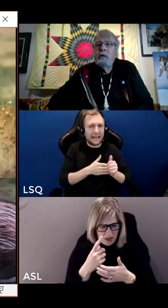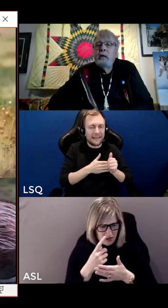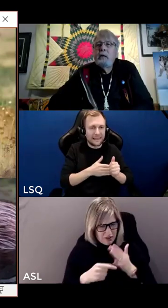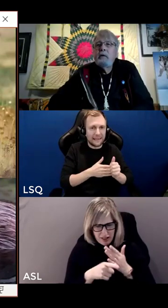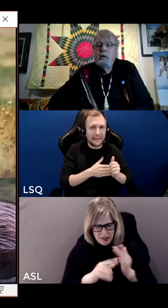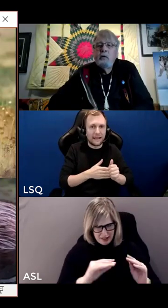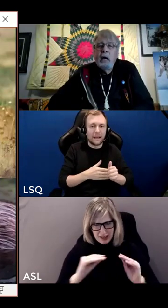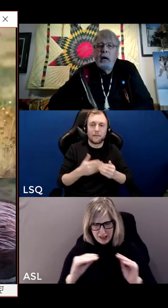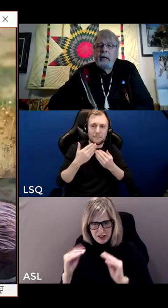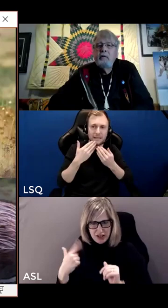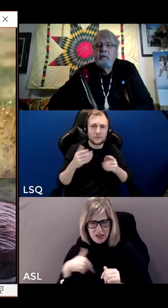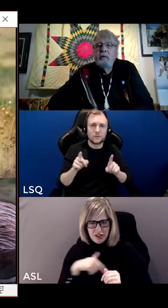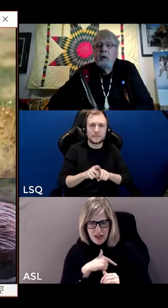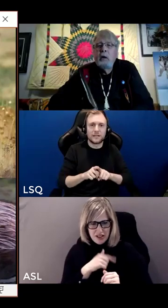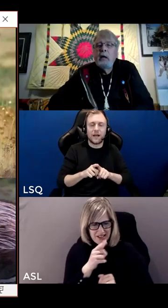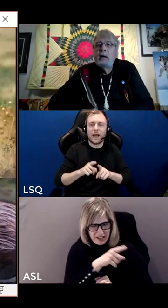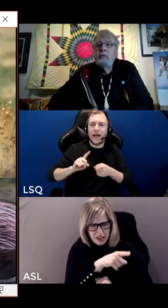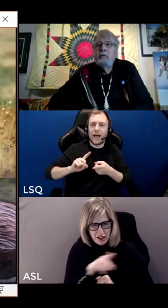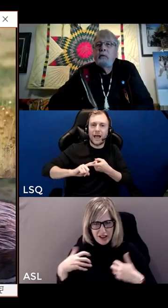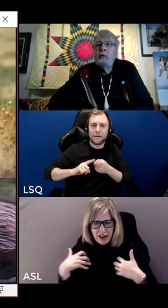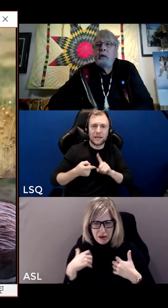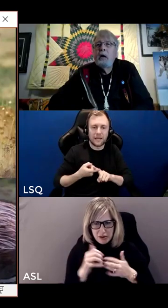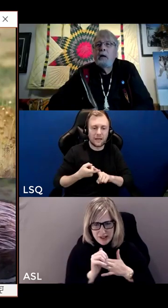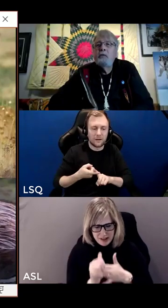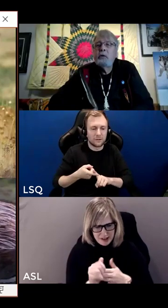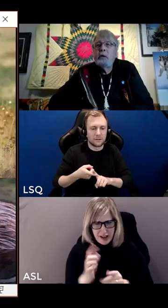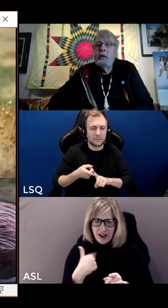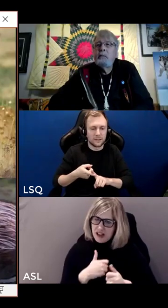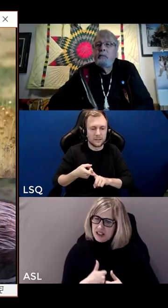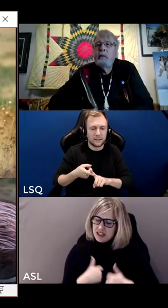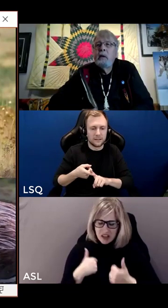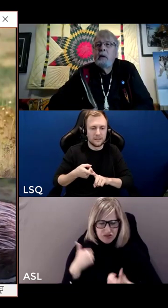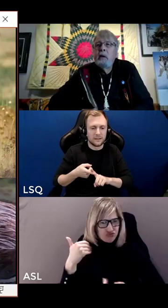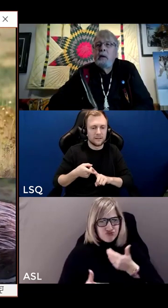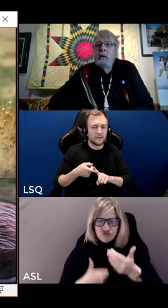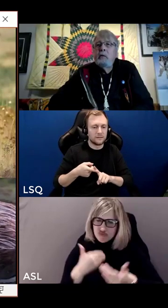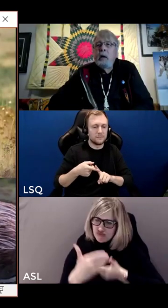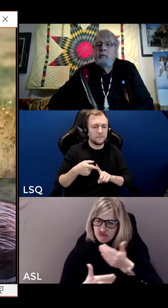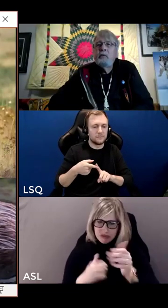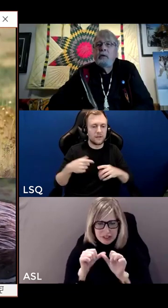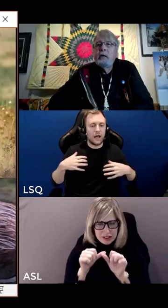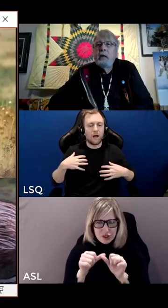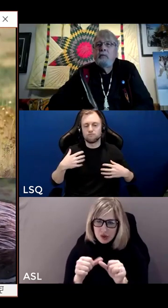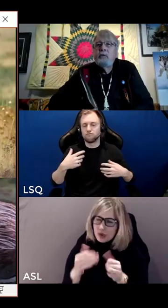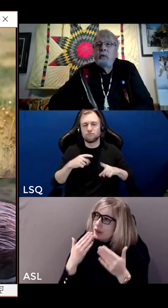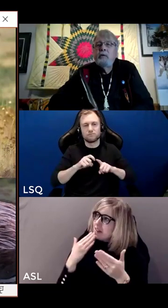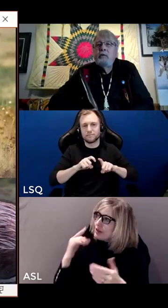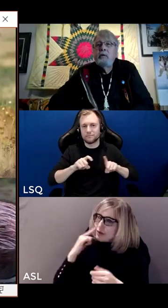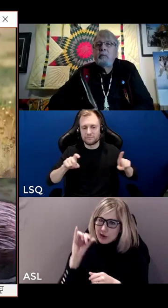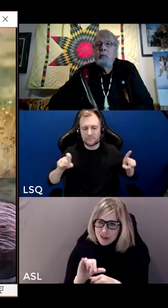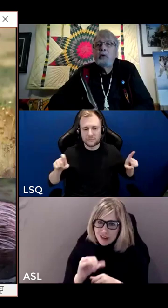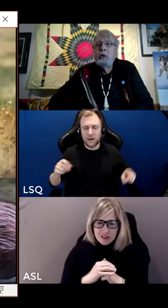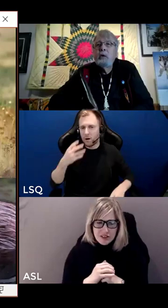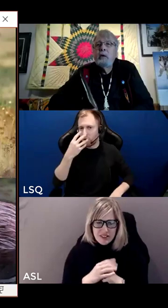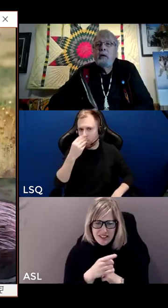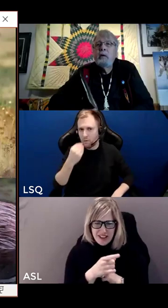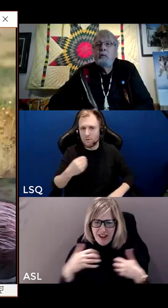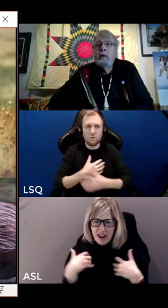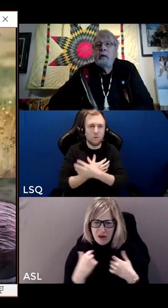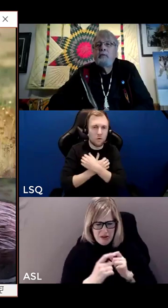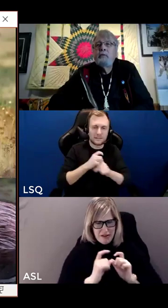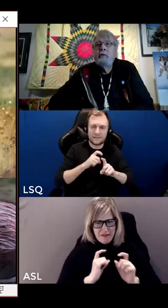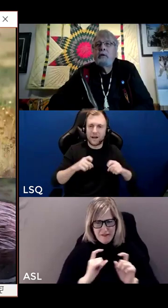grateful that they continue to guide us on our lives and our life journey. We're grateful that they give to us and support